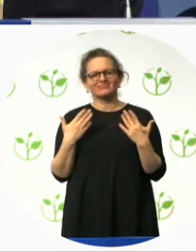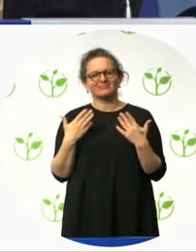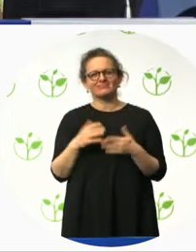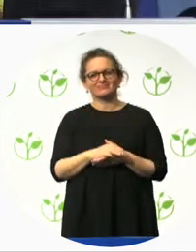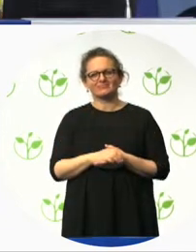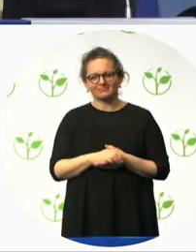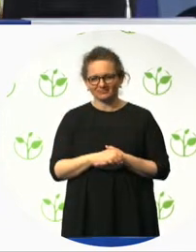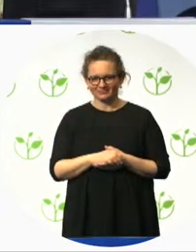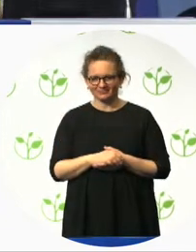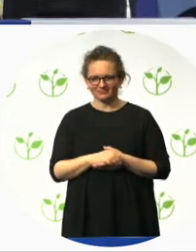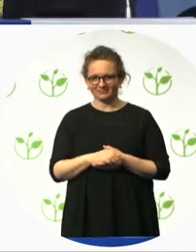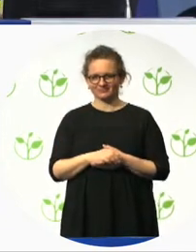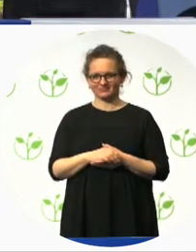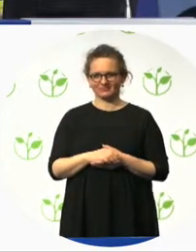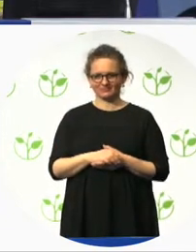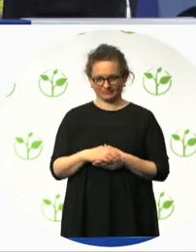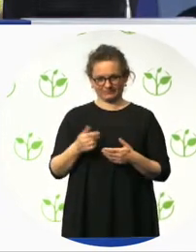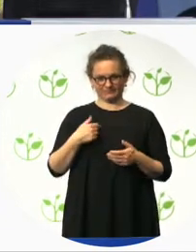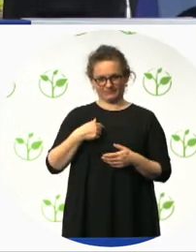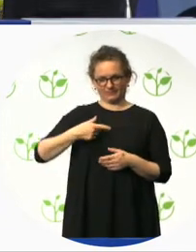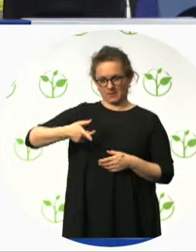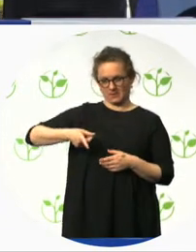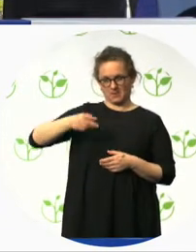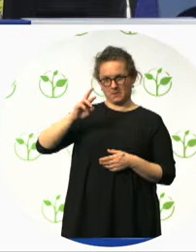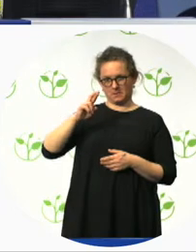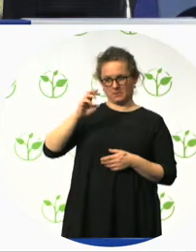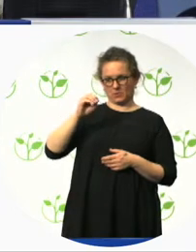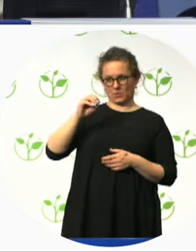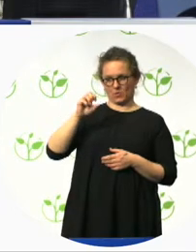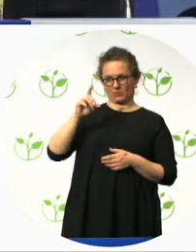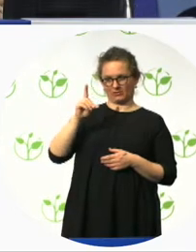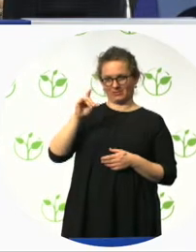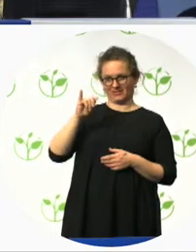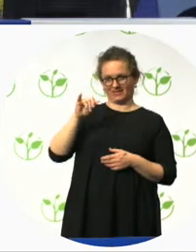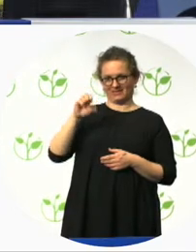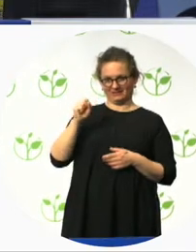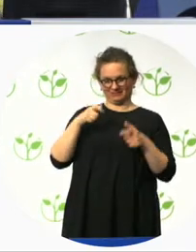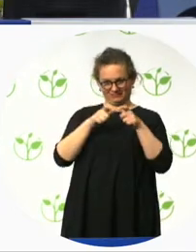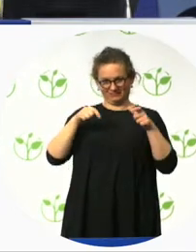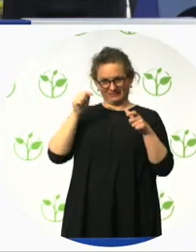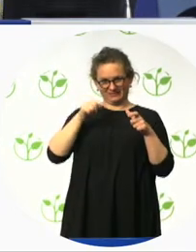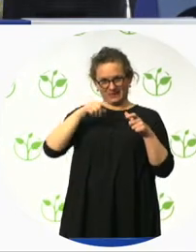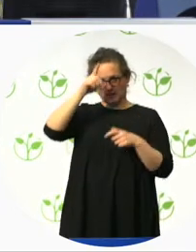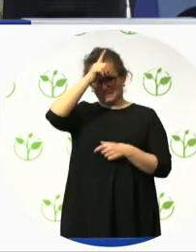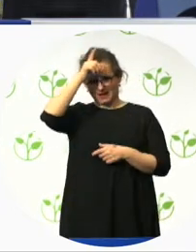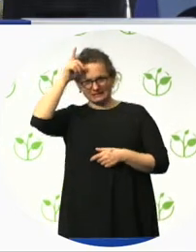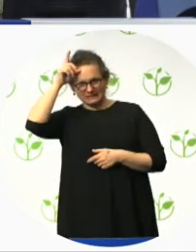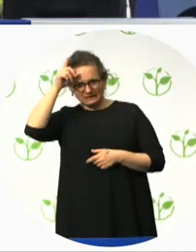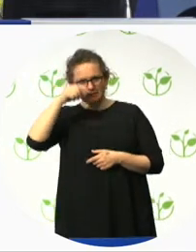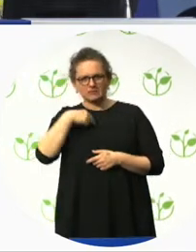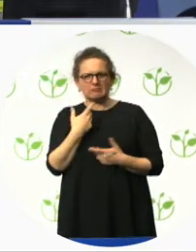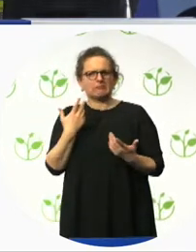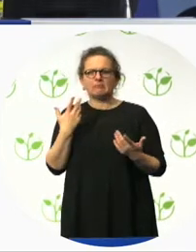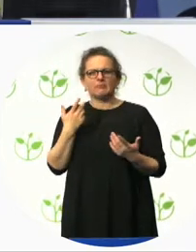Madrid was almost by chance. Because when we tried to